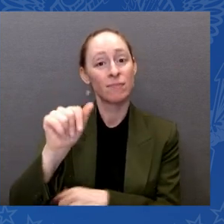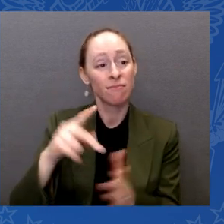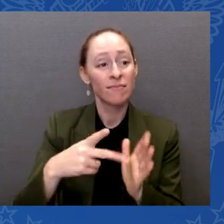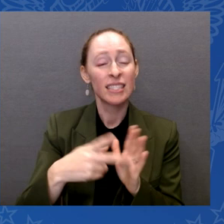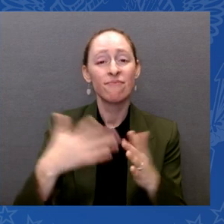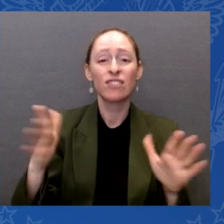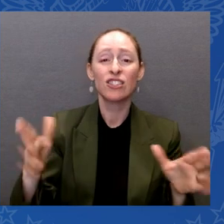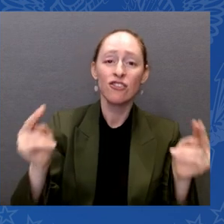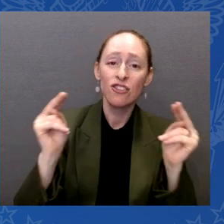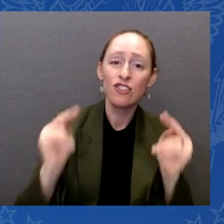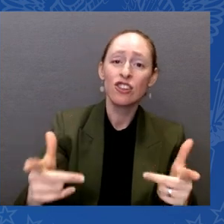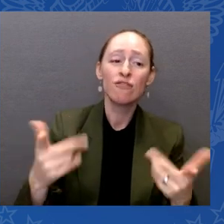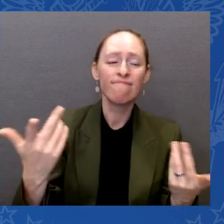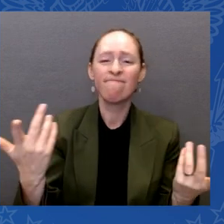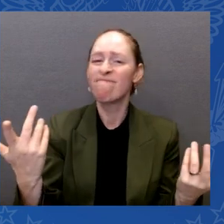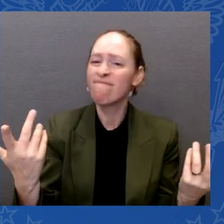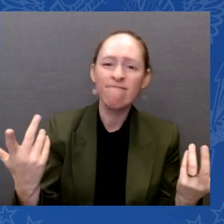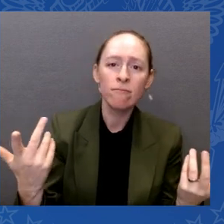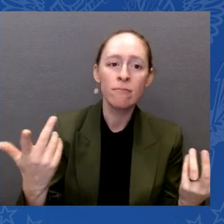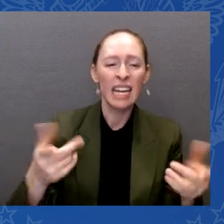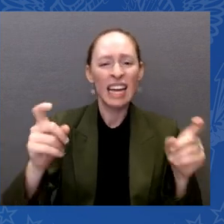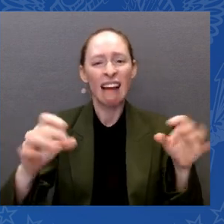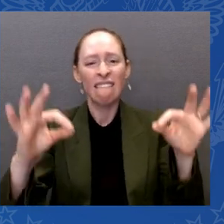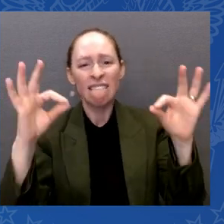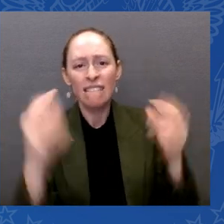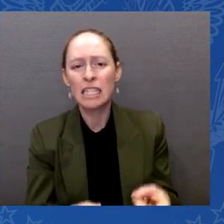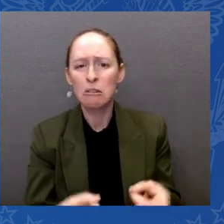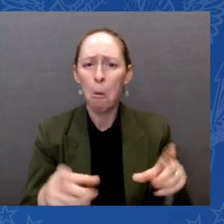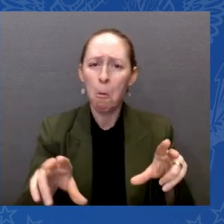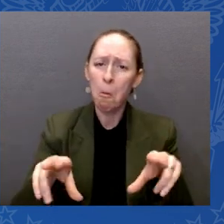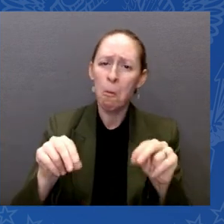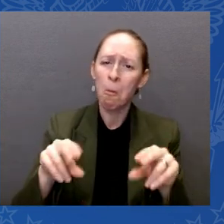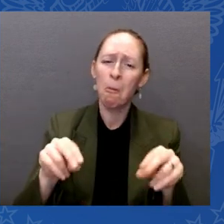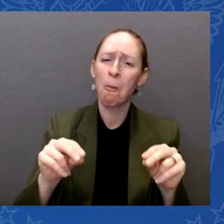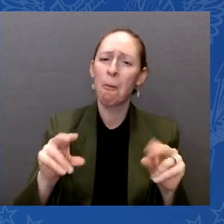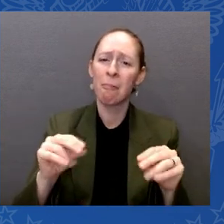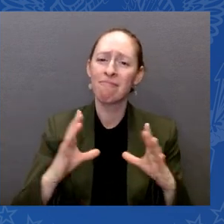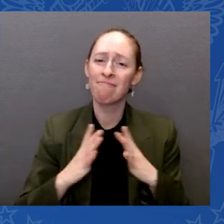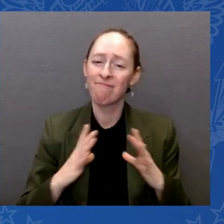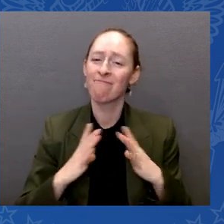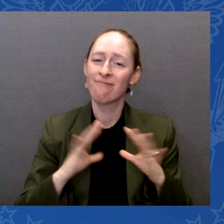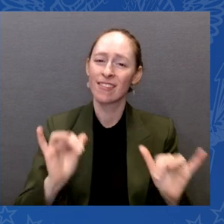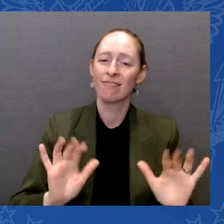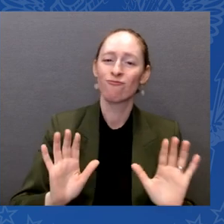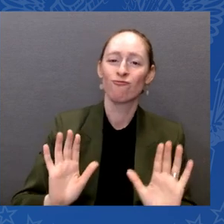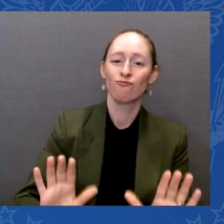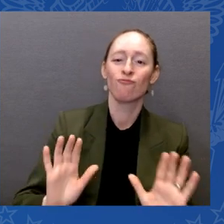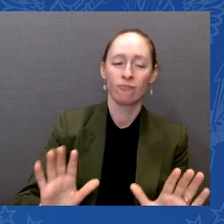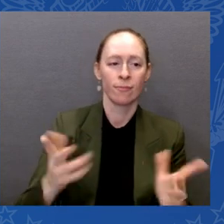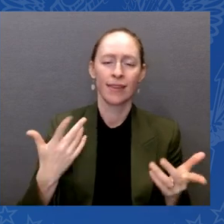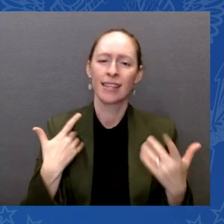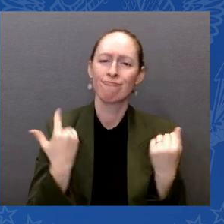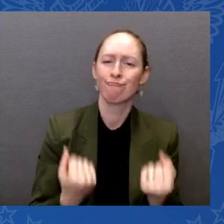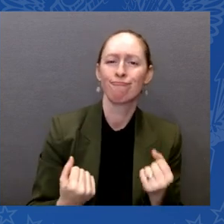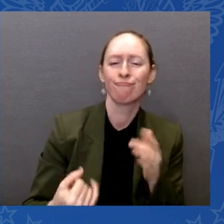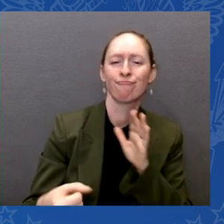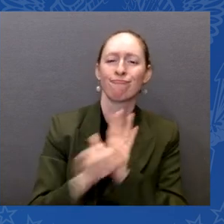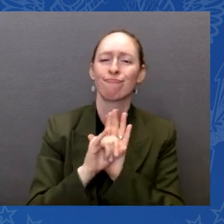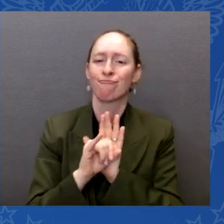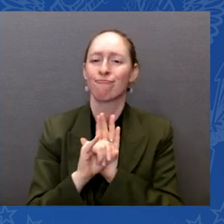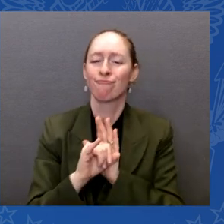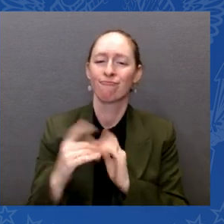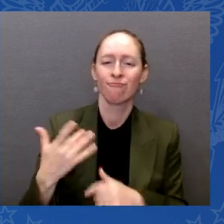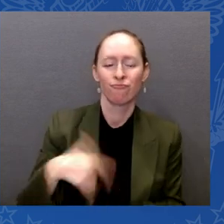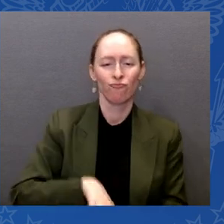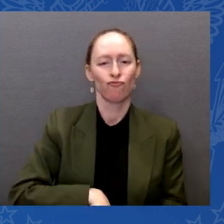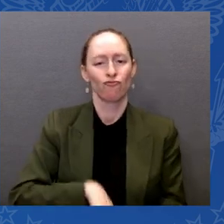disability is a source of identity and power. Disability pride is about every American's equal right to